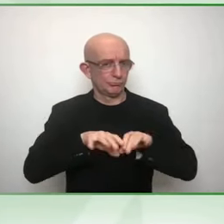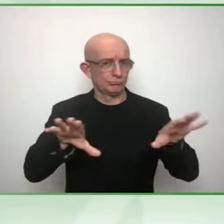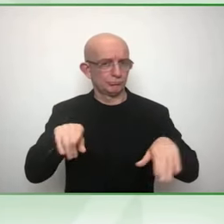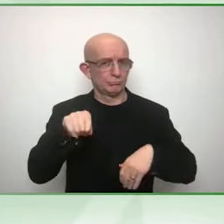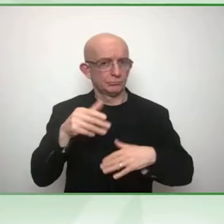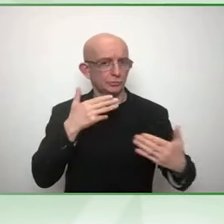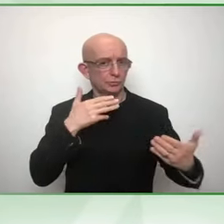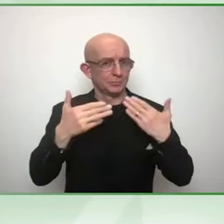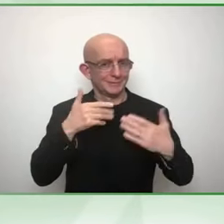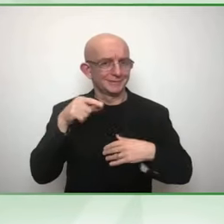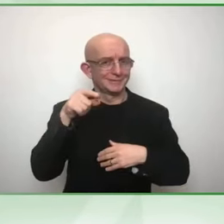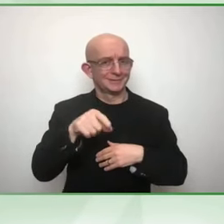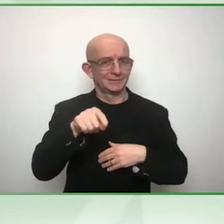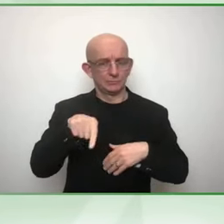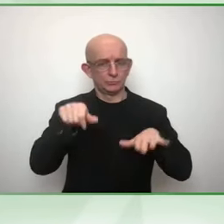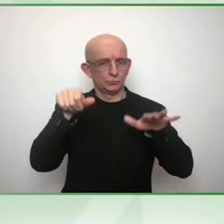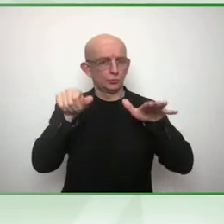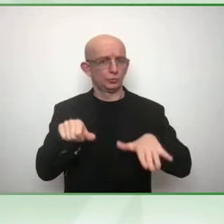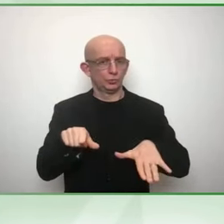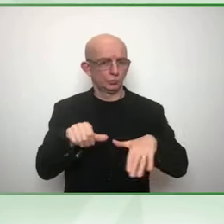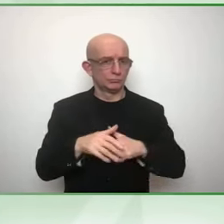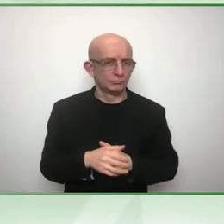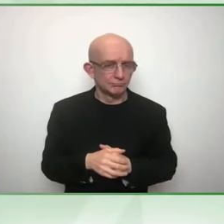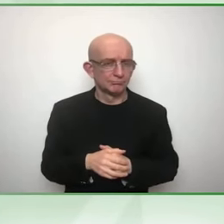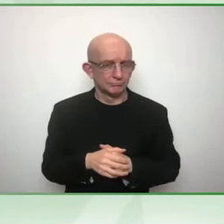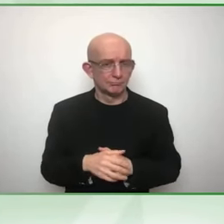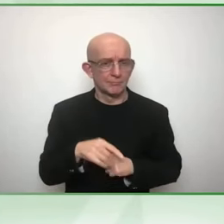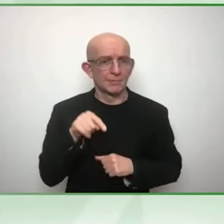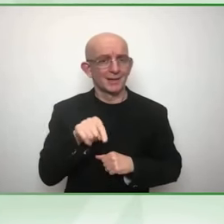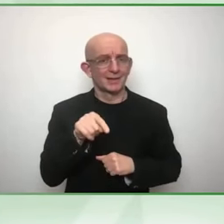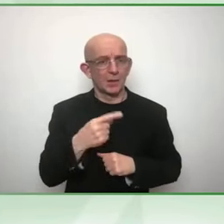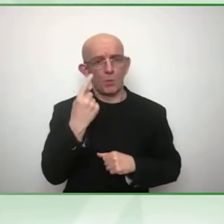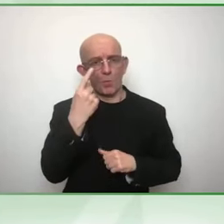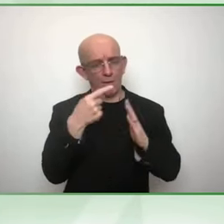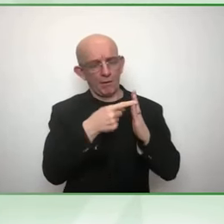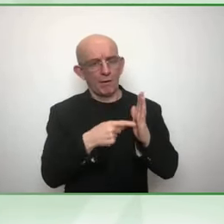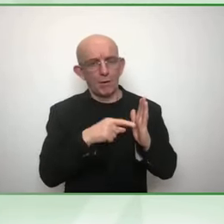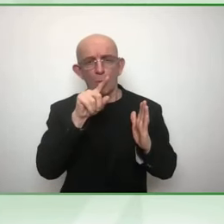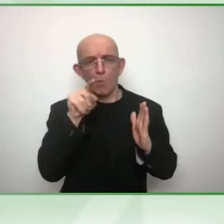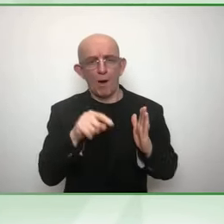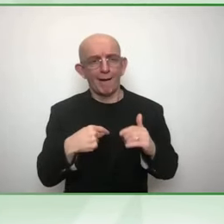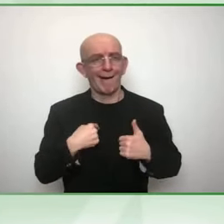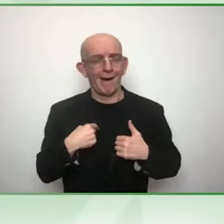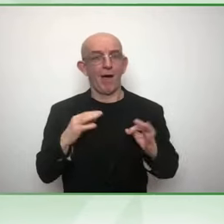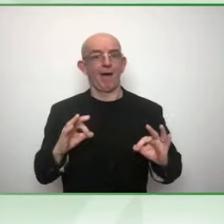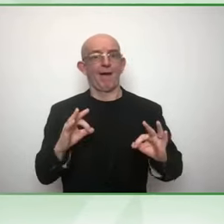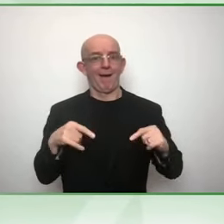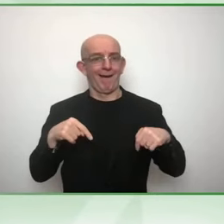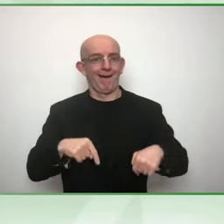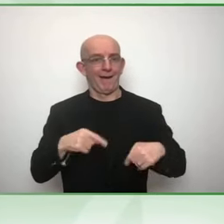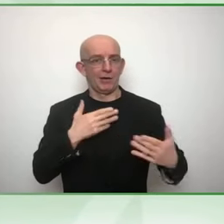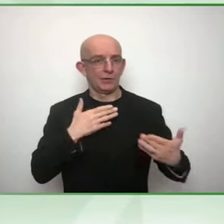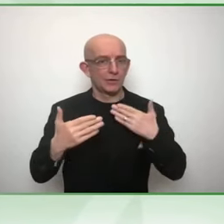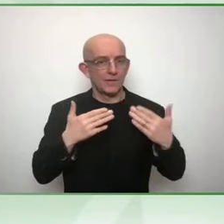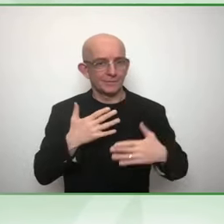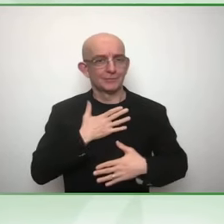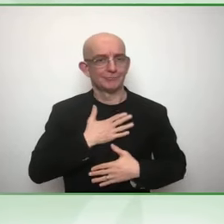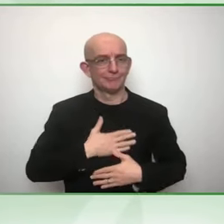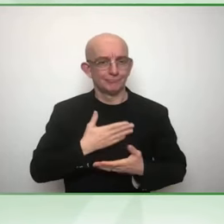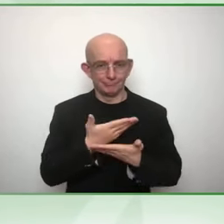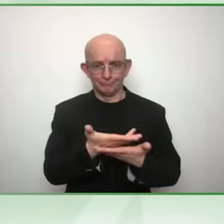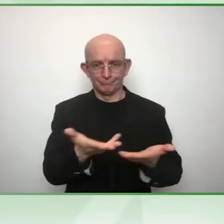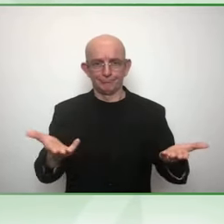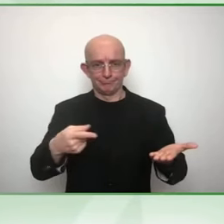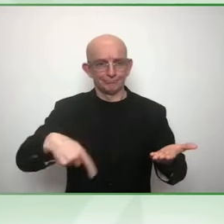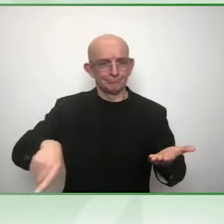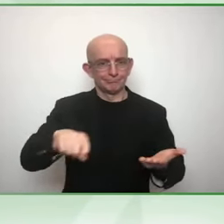insights on that on that important topic that I'm researching. And so I'm really looking forward to making connections with all of